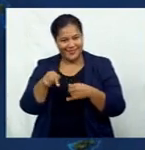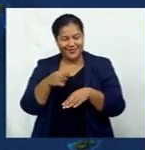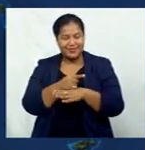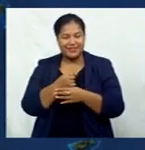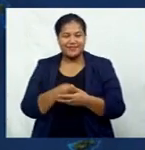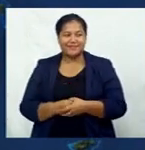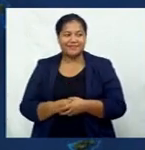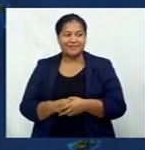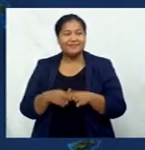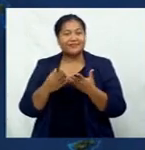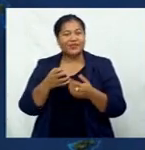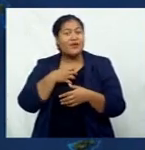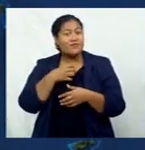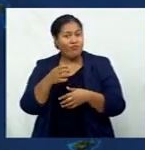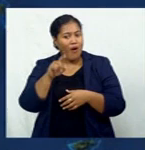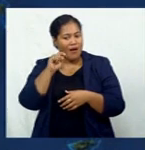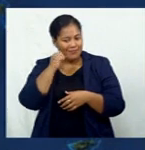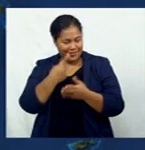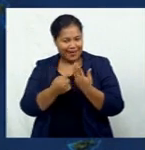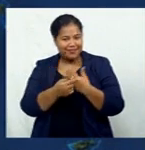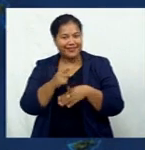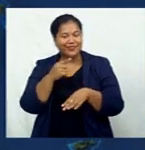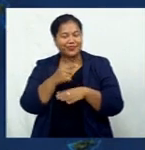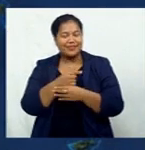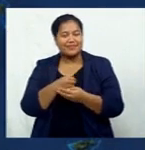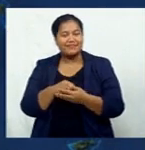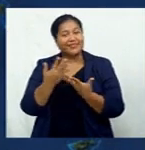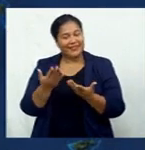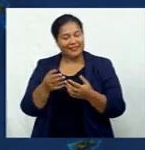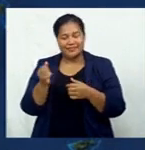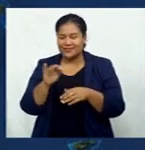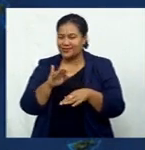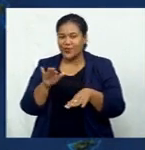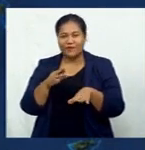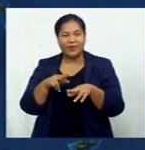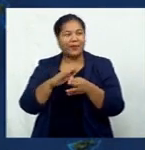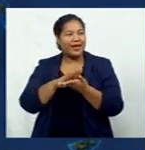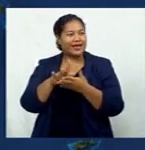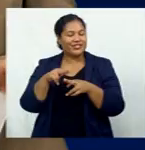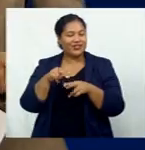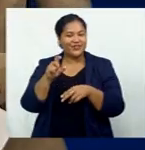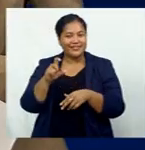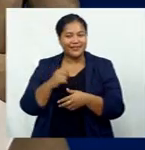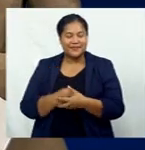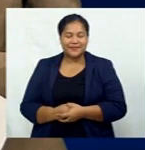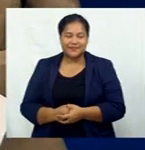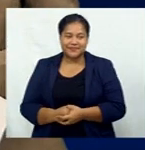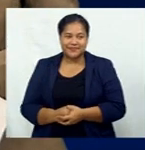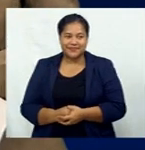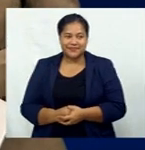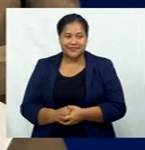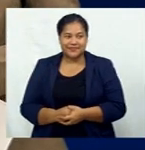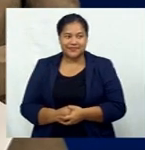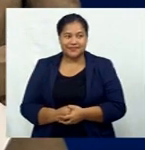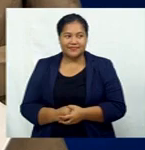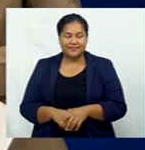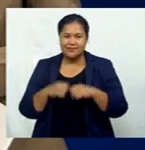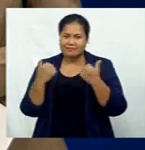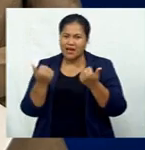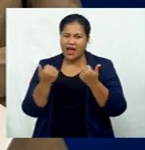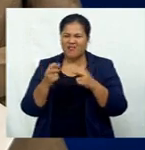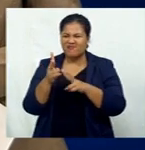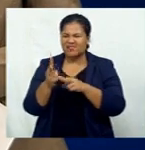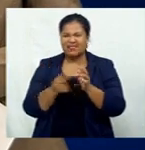And I will bring you more on that during the week, but for now, that's all from your HFC bank. Finaka. Many rural areas